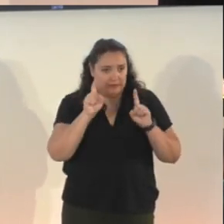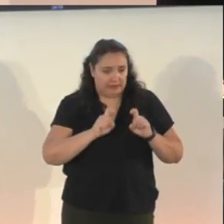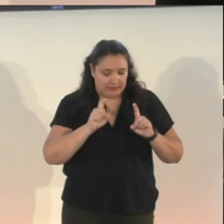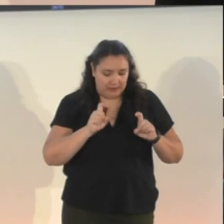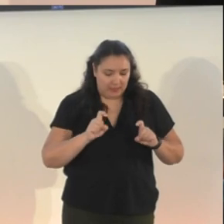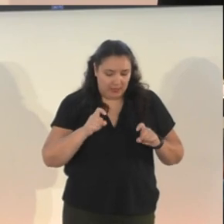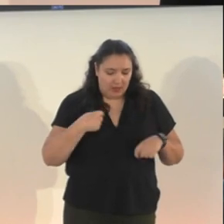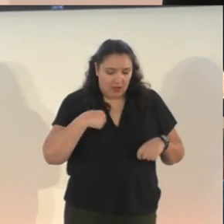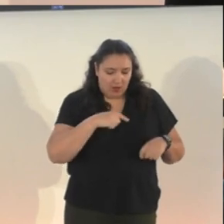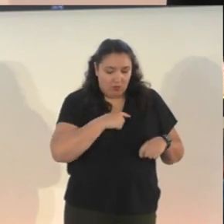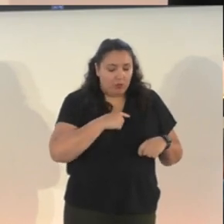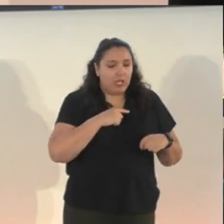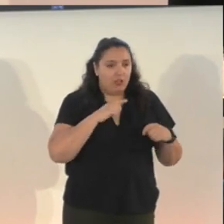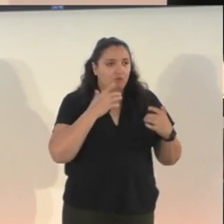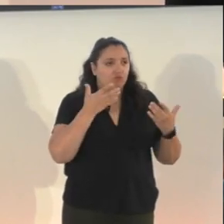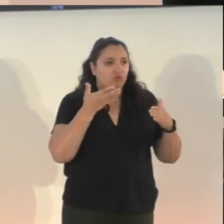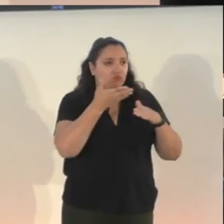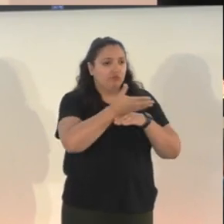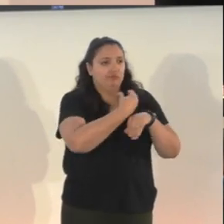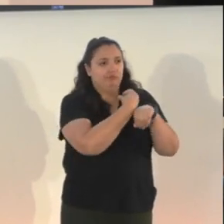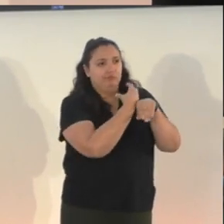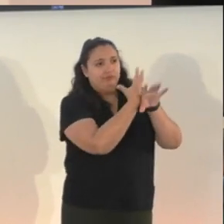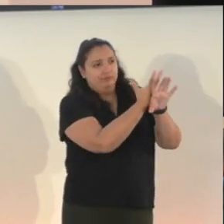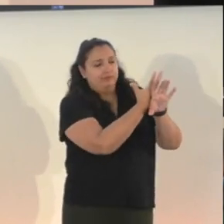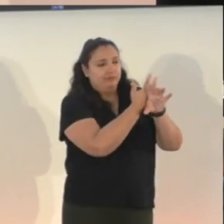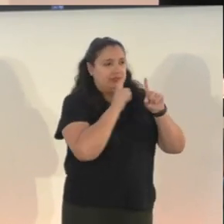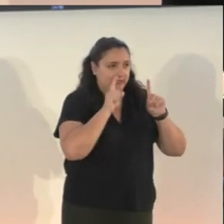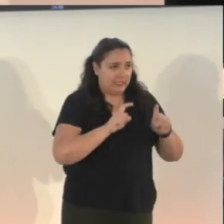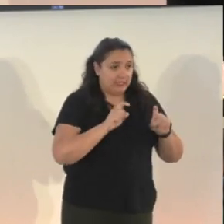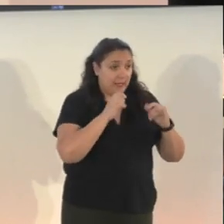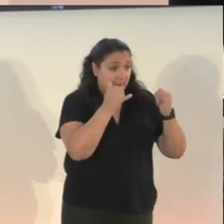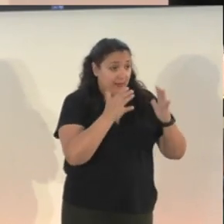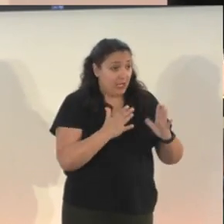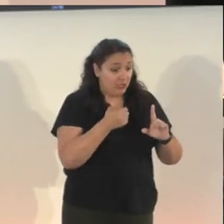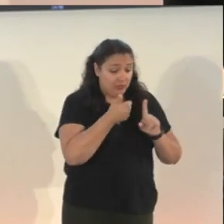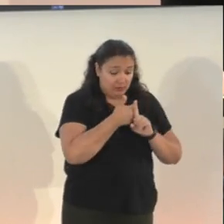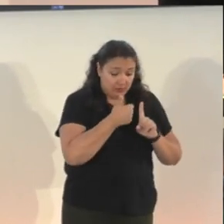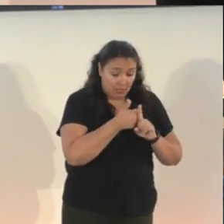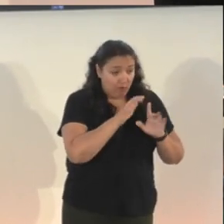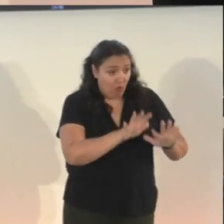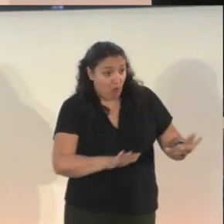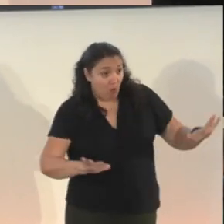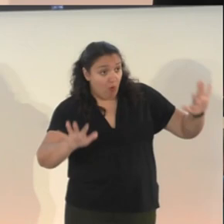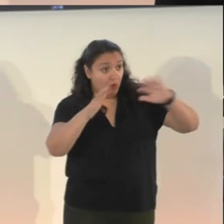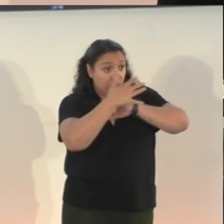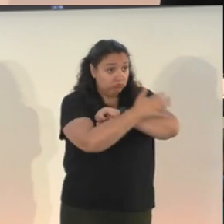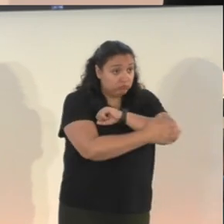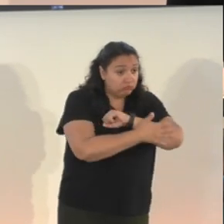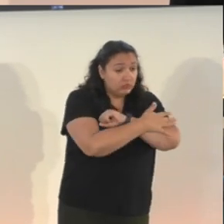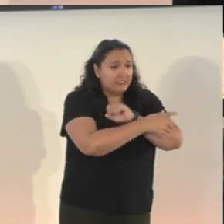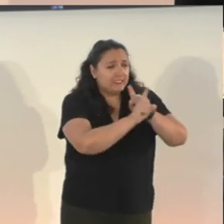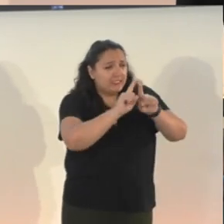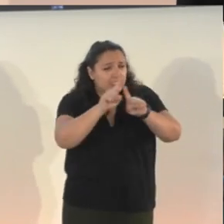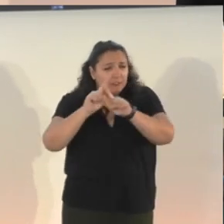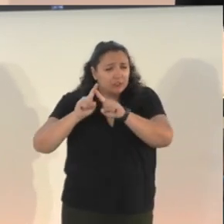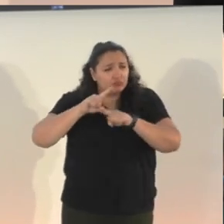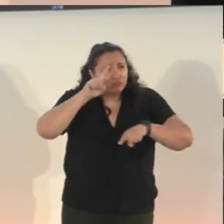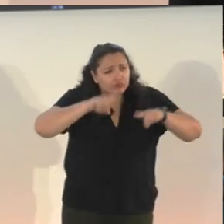conducted these remote play tests over video calls with players who were all around the country, so we could get different perspectives,